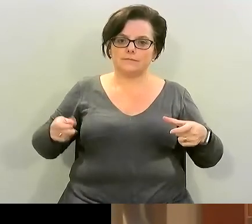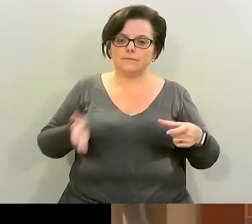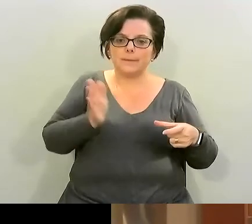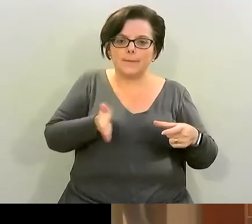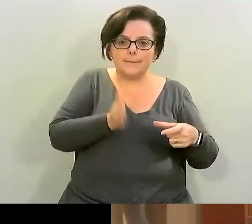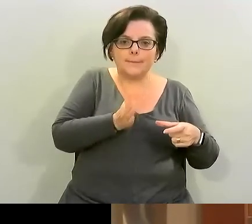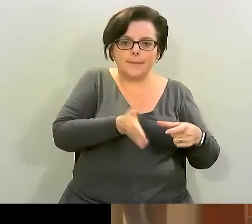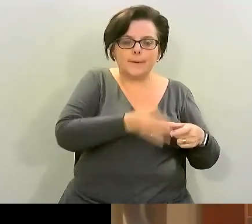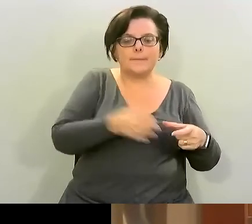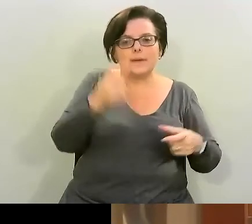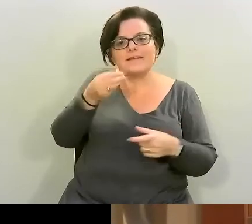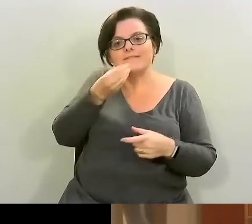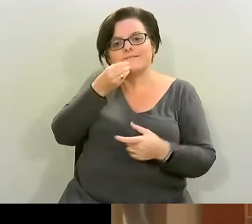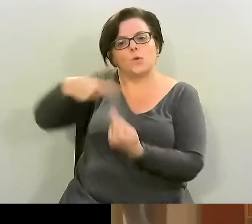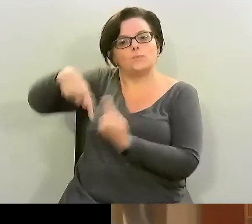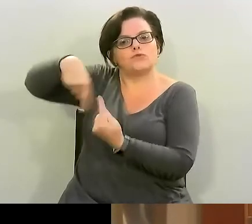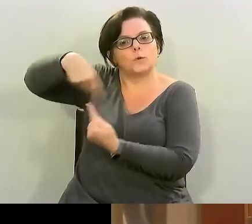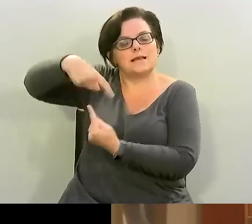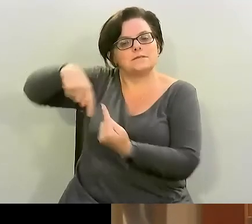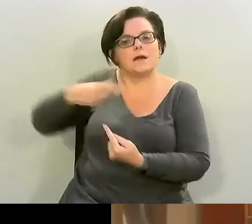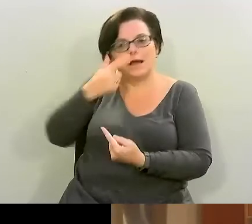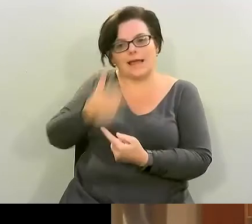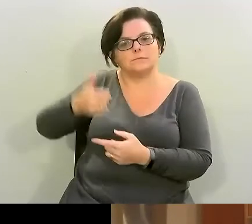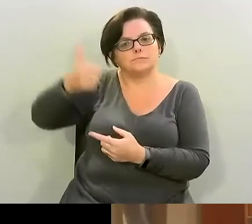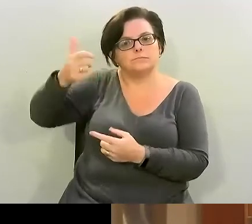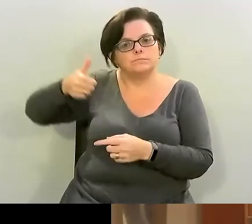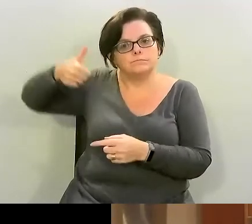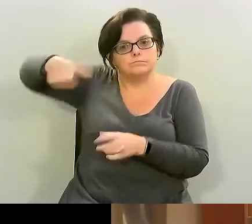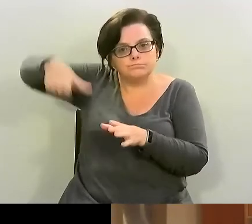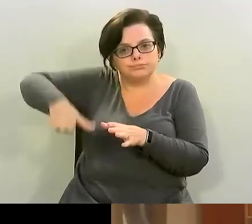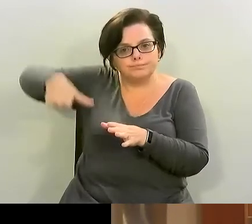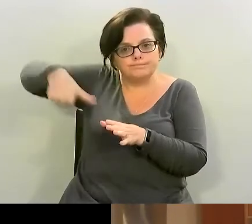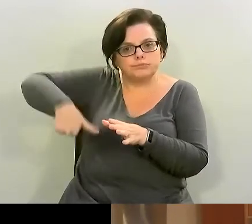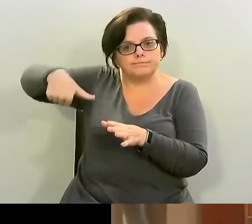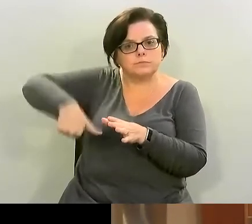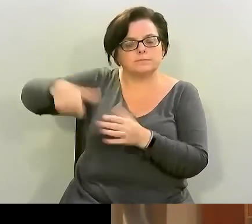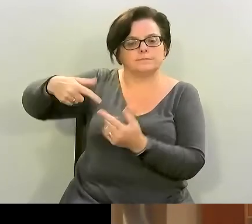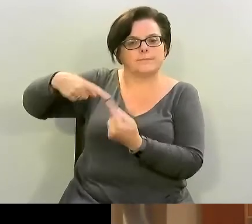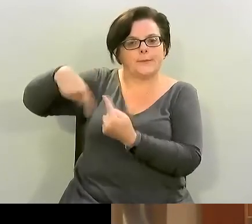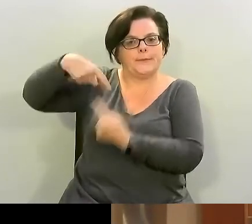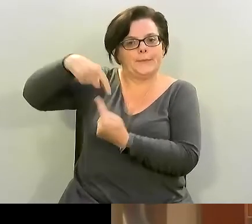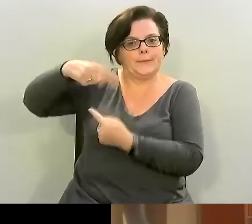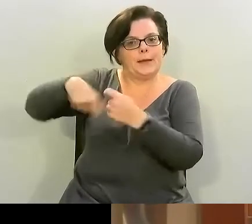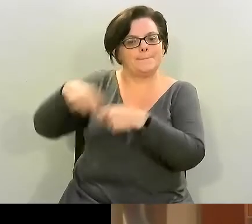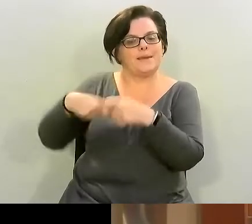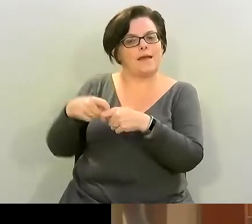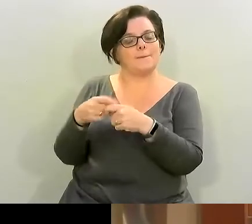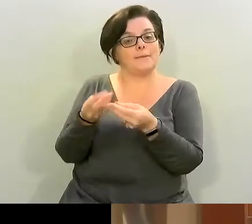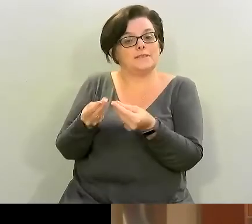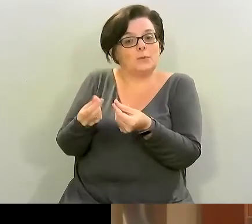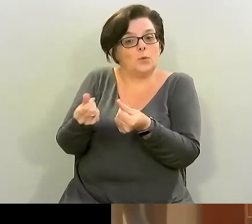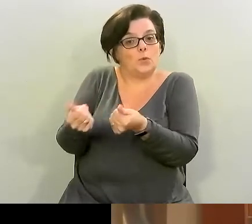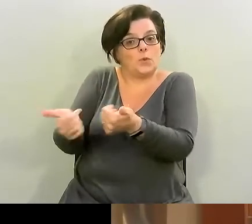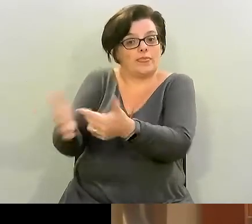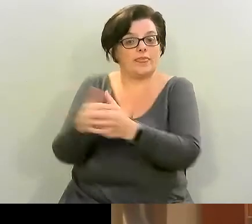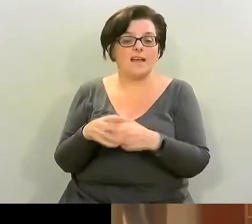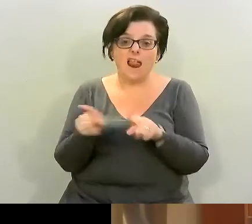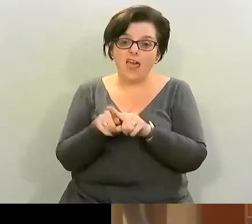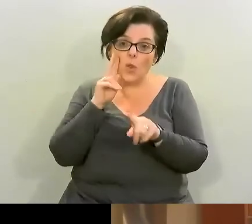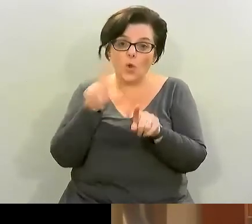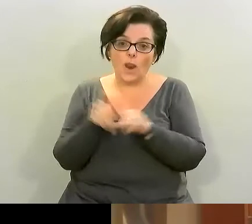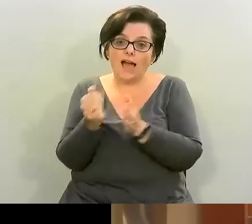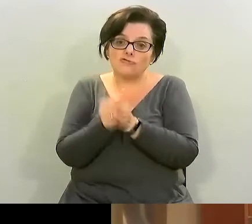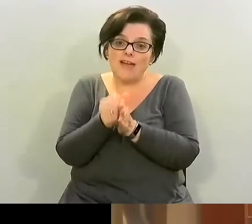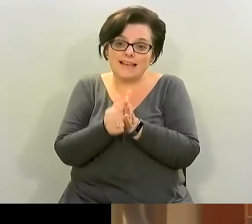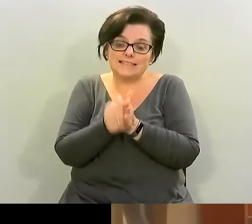processor and just zap it a few times and it really ends up it really looks like it's grated and